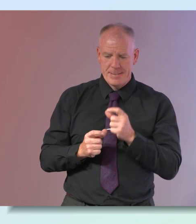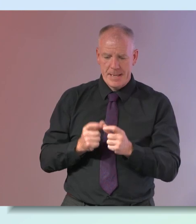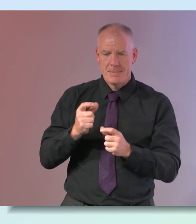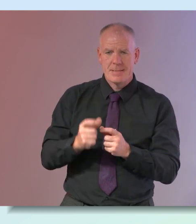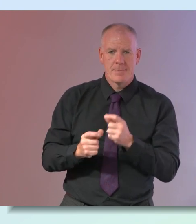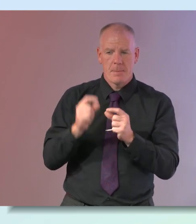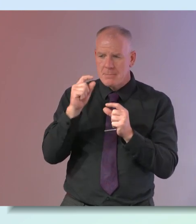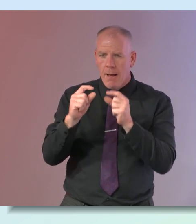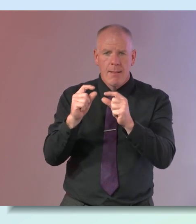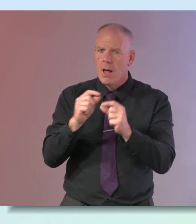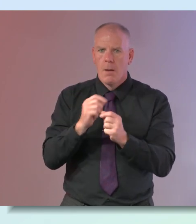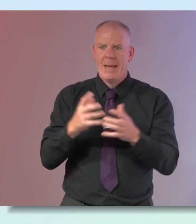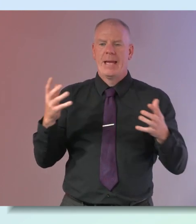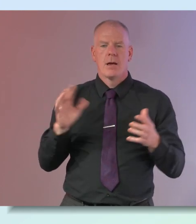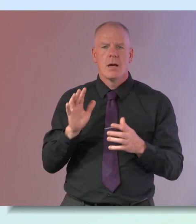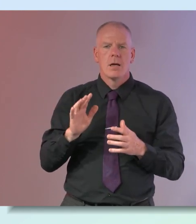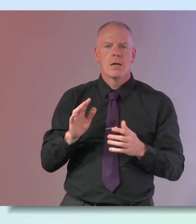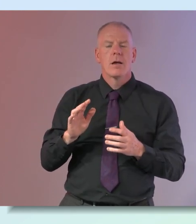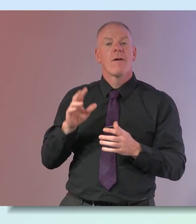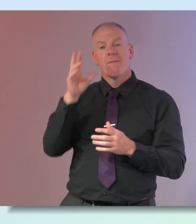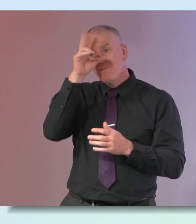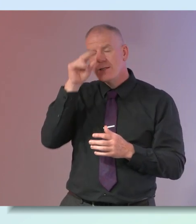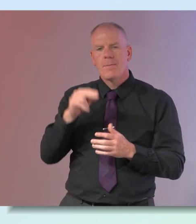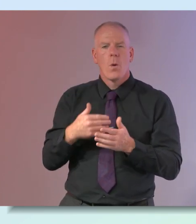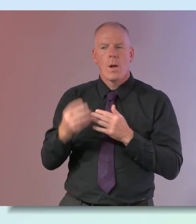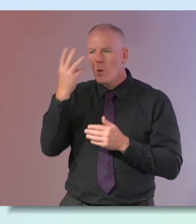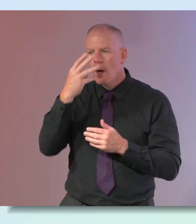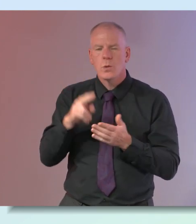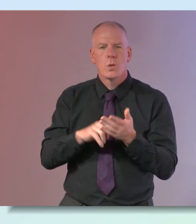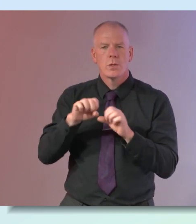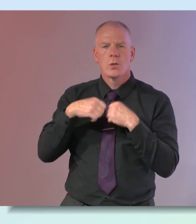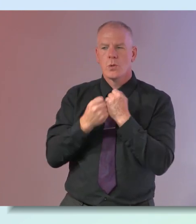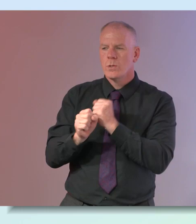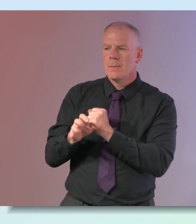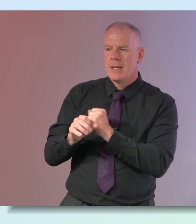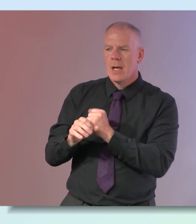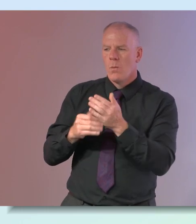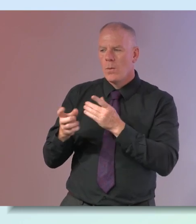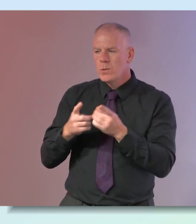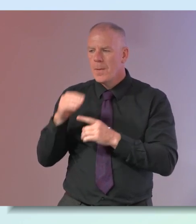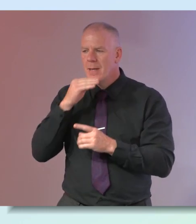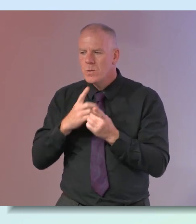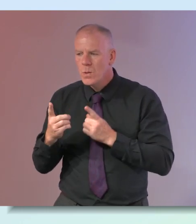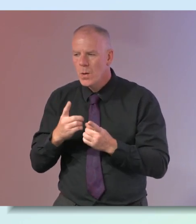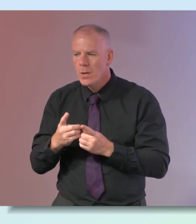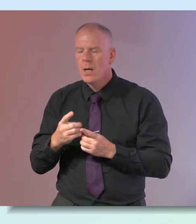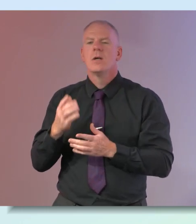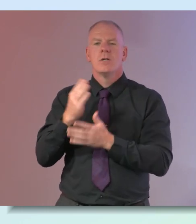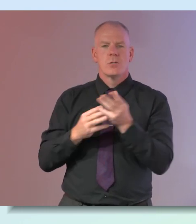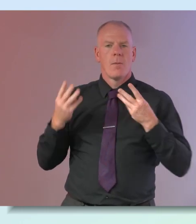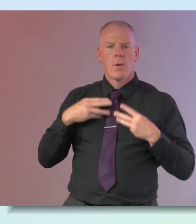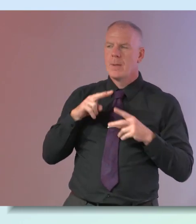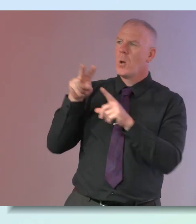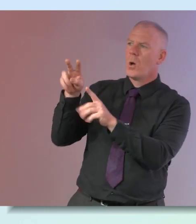how the social media we consume and how intentional we are about that makes a difference and it was asking women about who they see as role